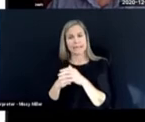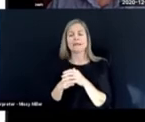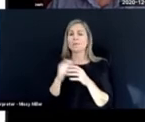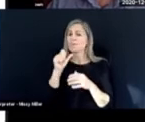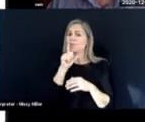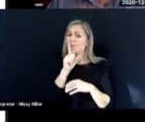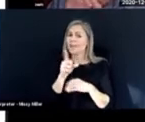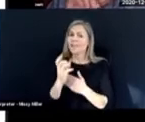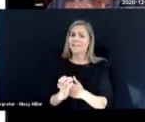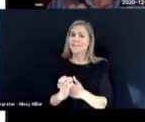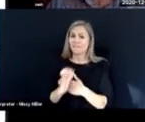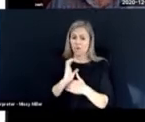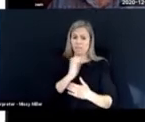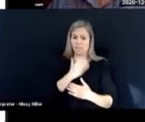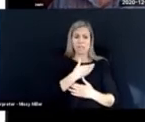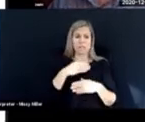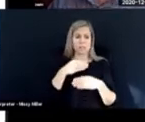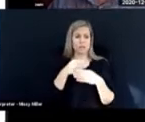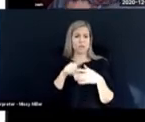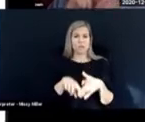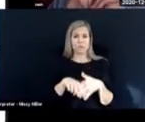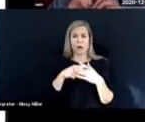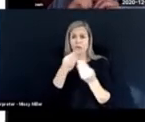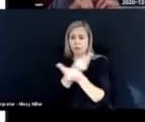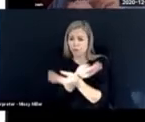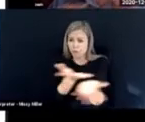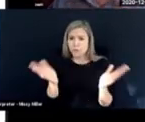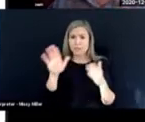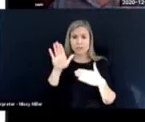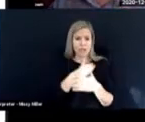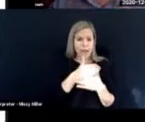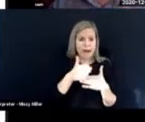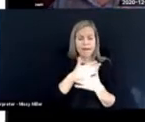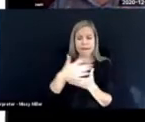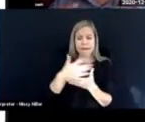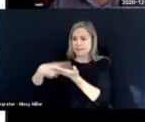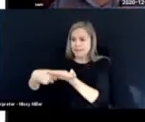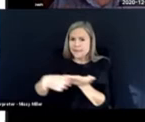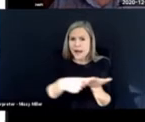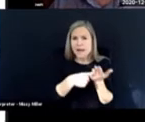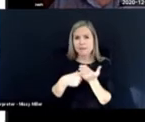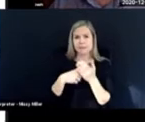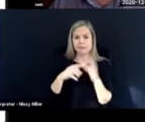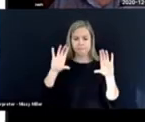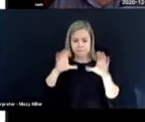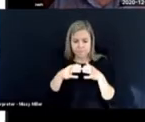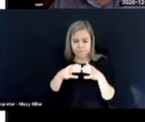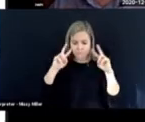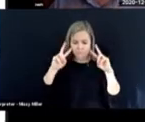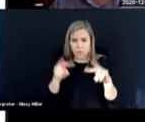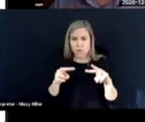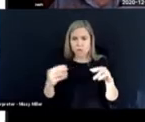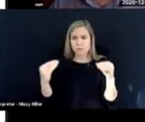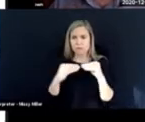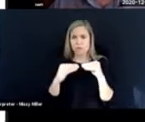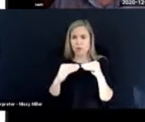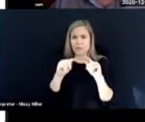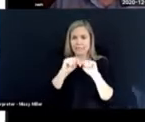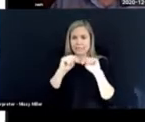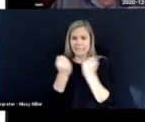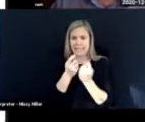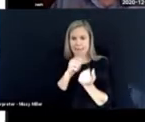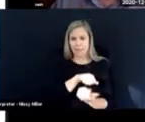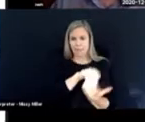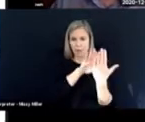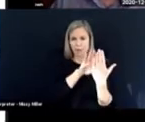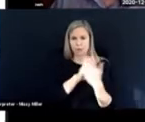demanding. And it forced us to start sharing and discussing and going for a team approach